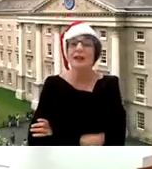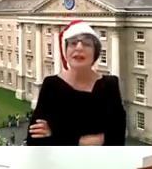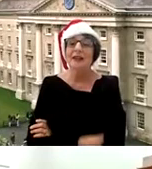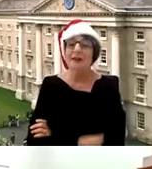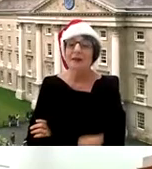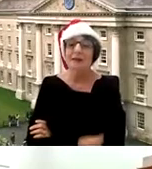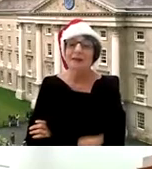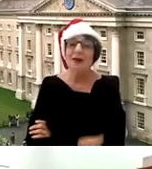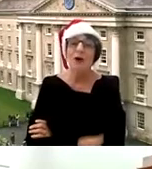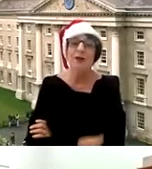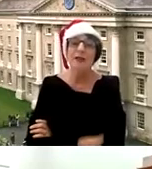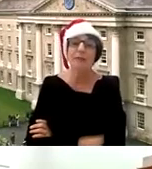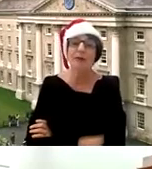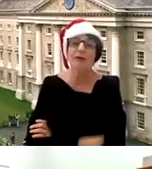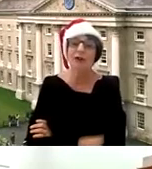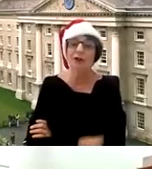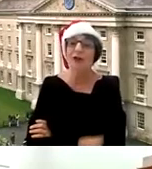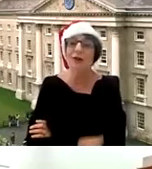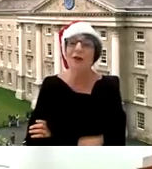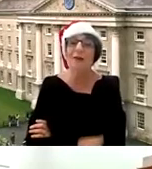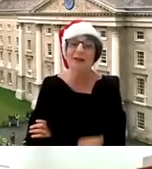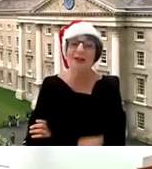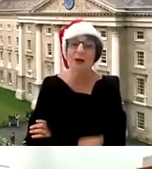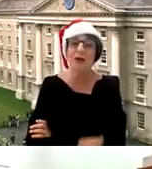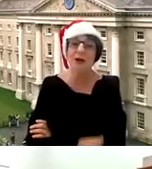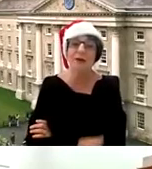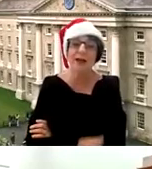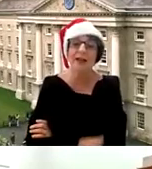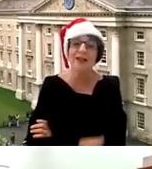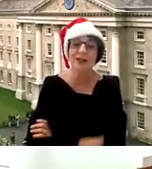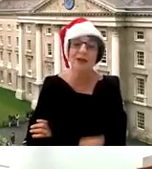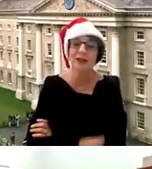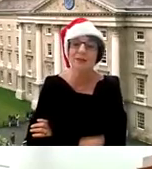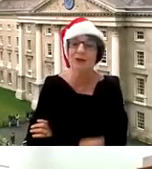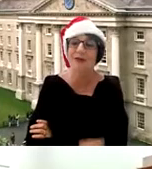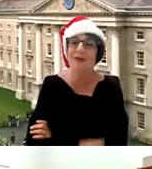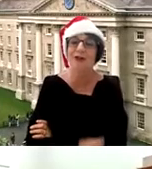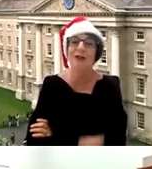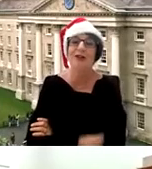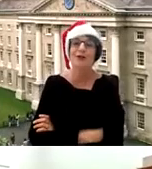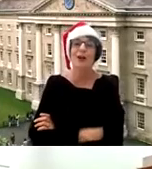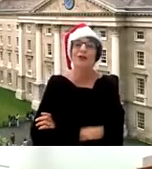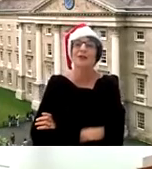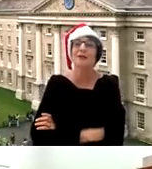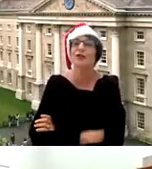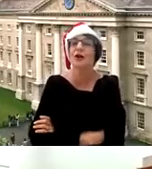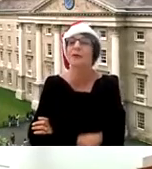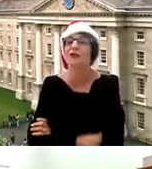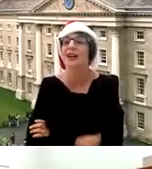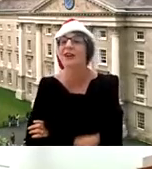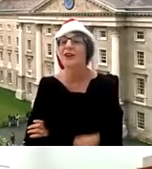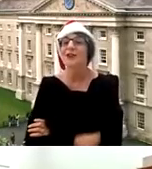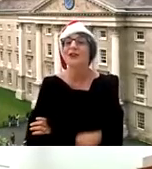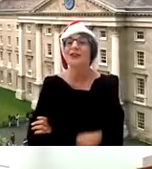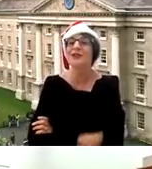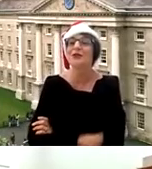okay oh isn't that beautiful so you're very busy oh you're very talented oh that's beautiful so you can do lots of christmas jumpers